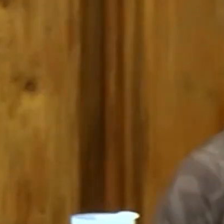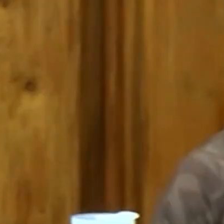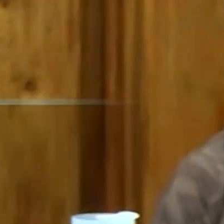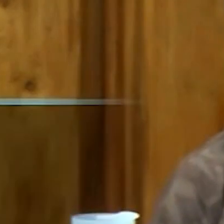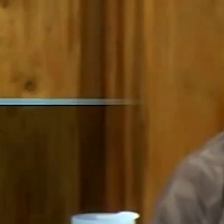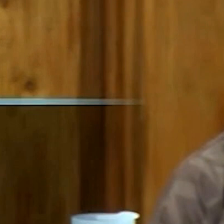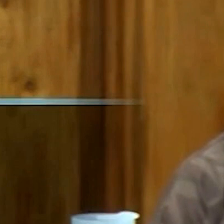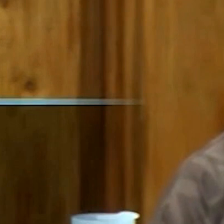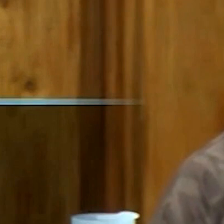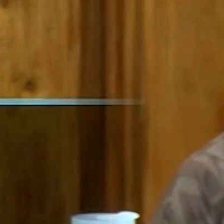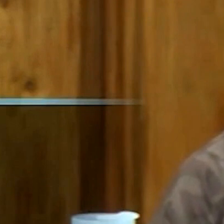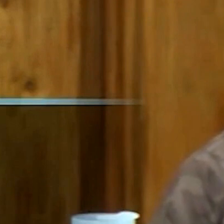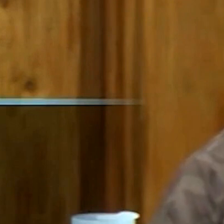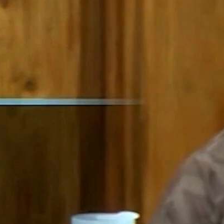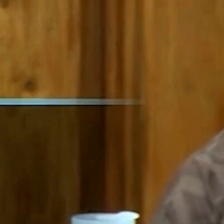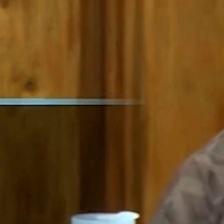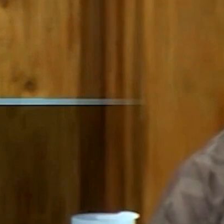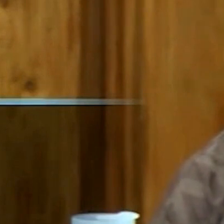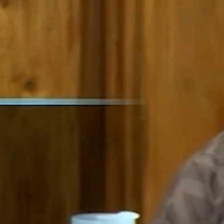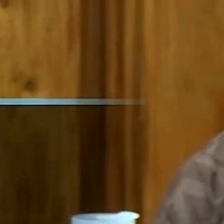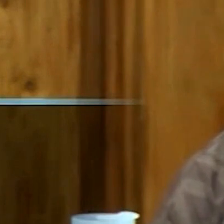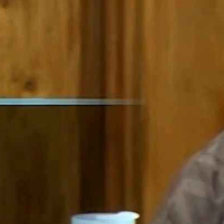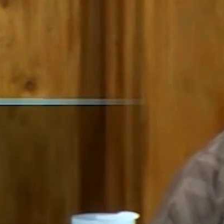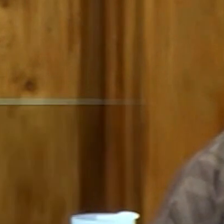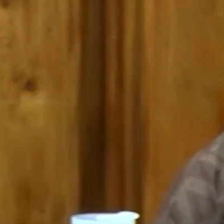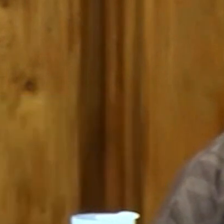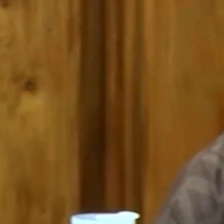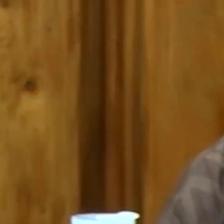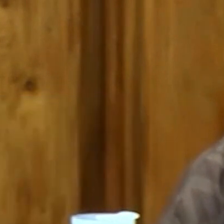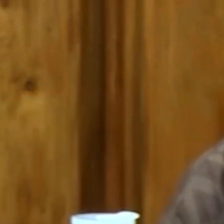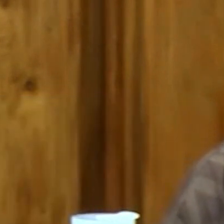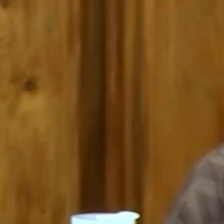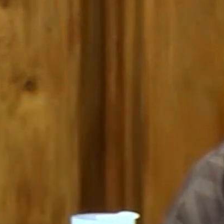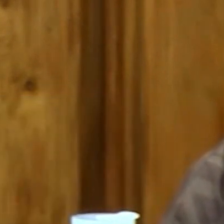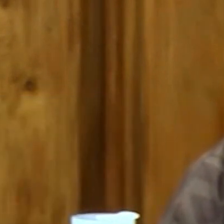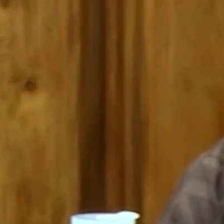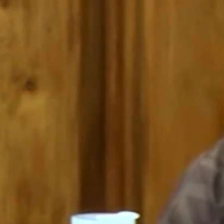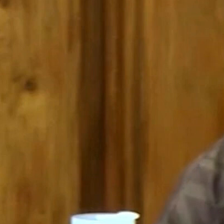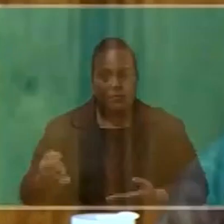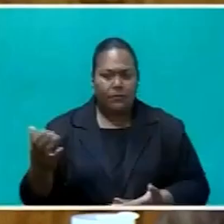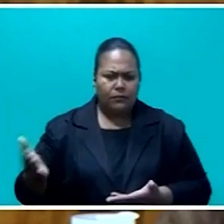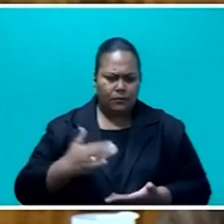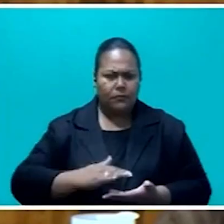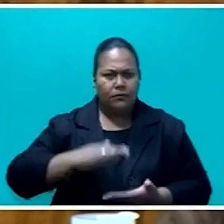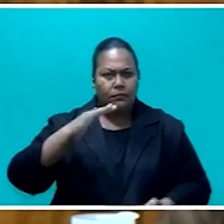And you look at the return on investment, there are, Honorable Speaker, you're talking about $10,000, $12 million